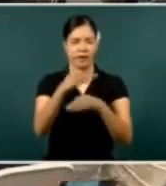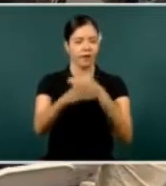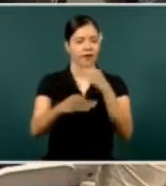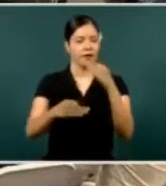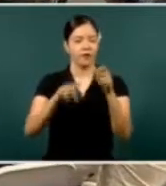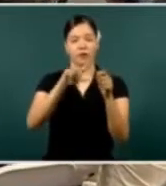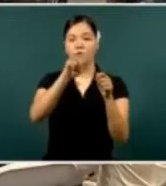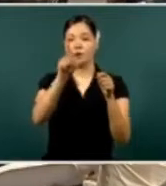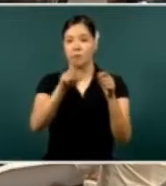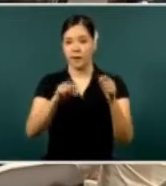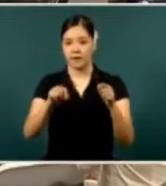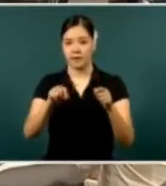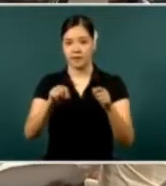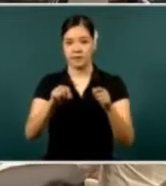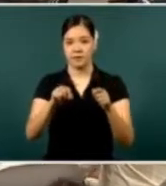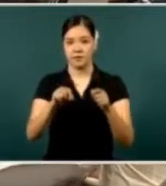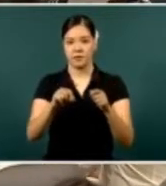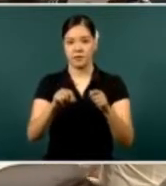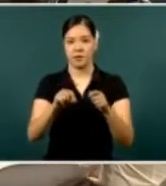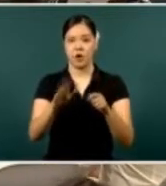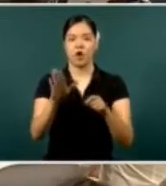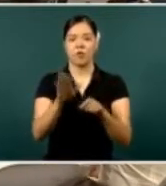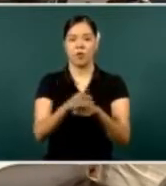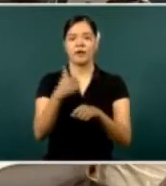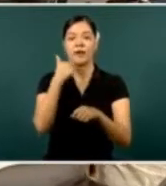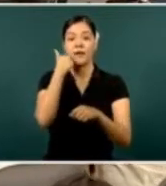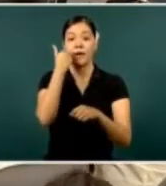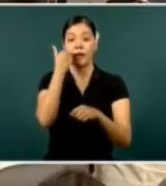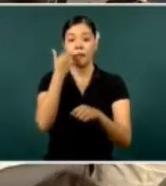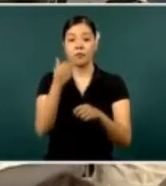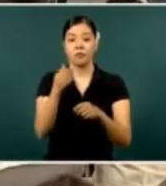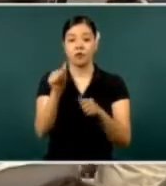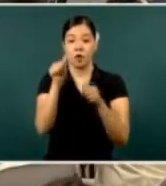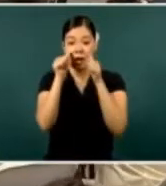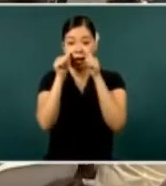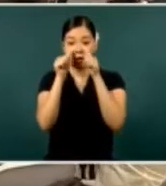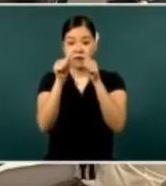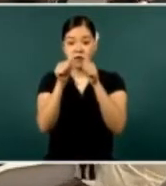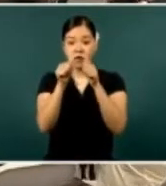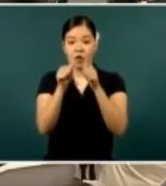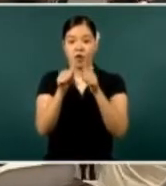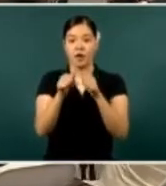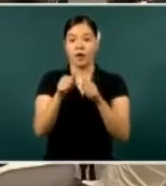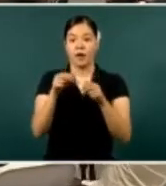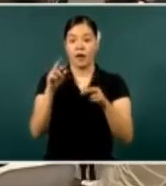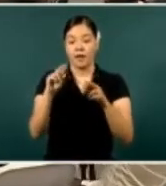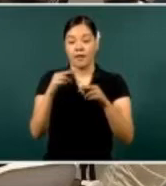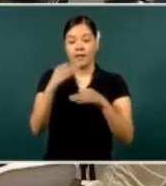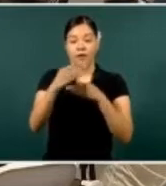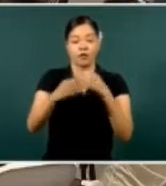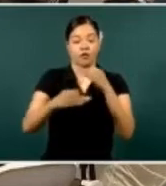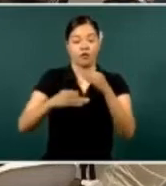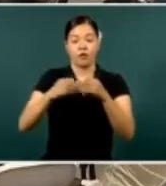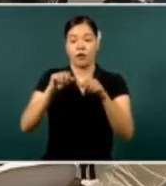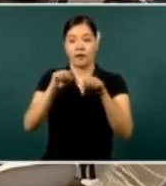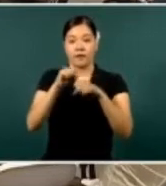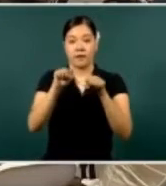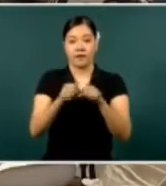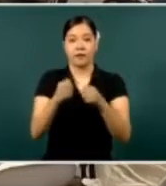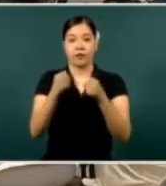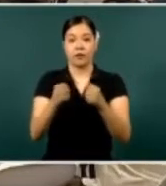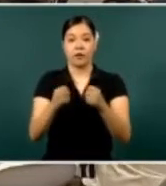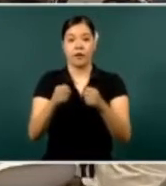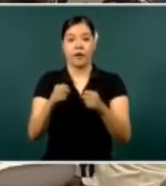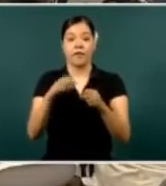the security of our country, but particularly to realize the security in the state of Durango,